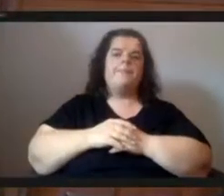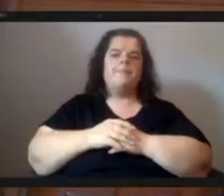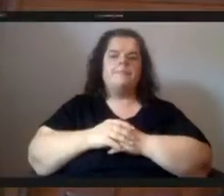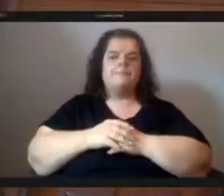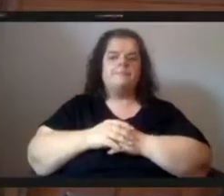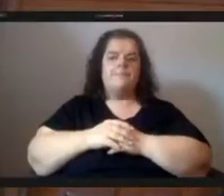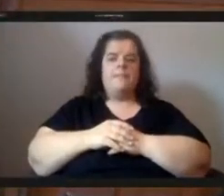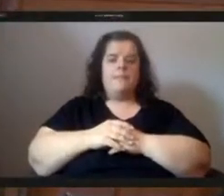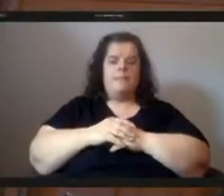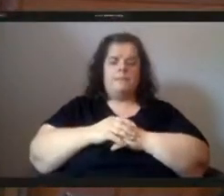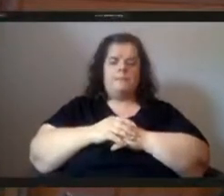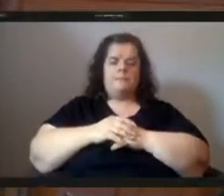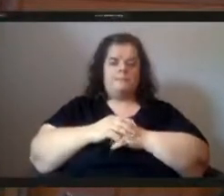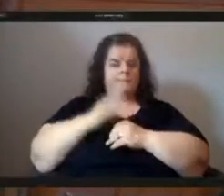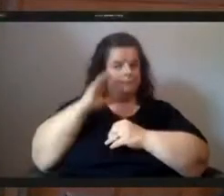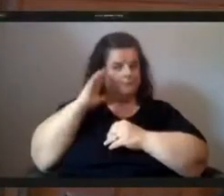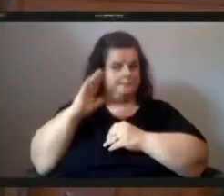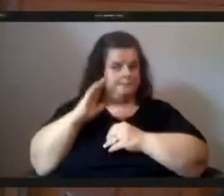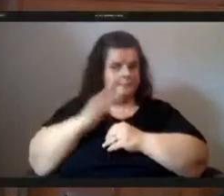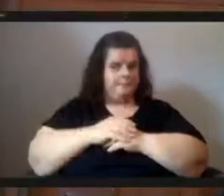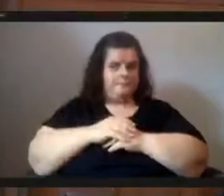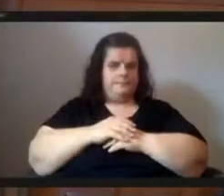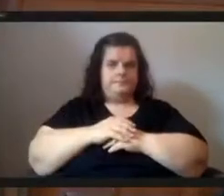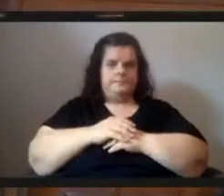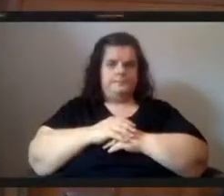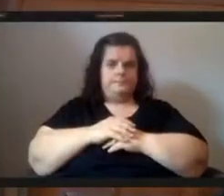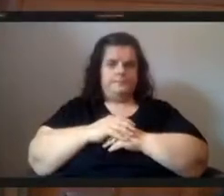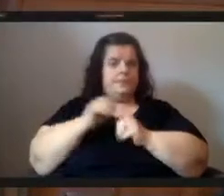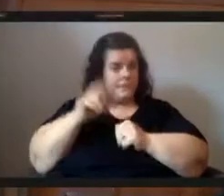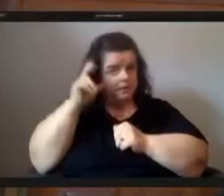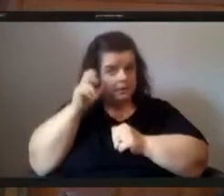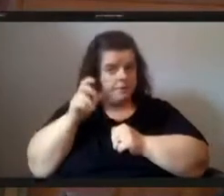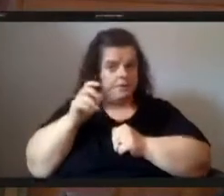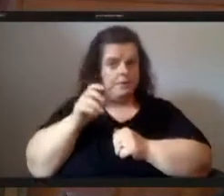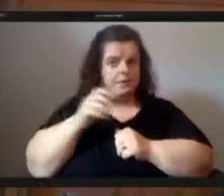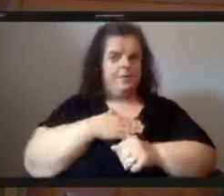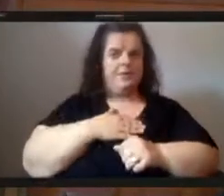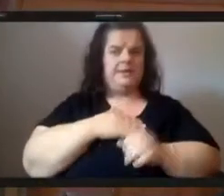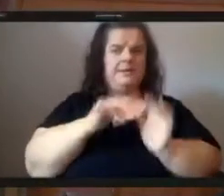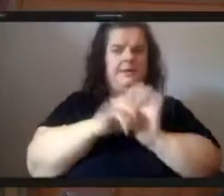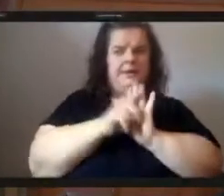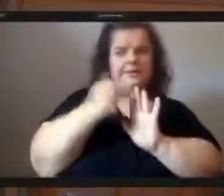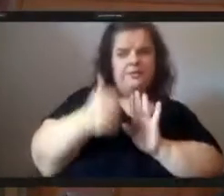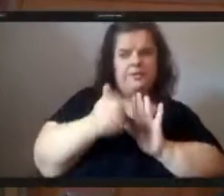hi can you hear me yes we can please identify yourself in your neighborhood